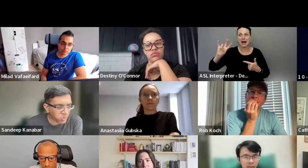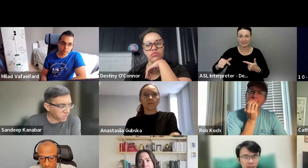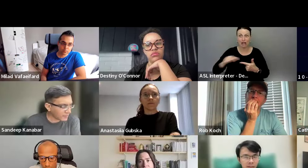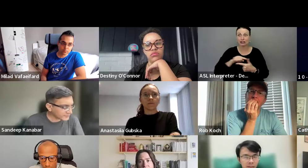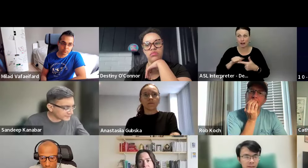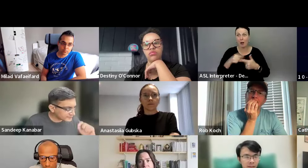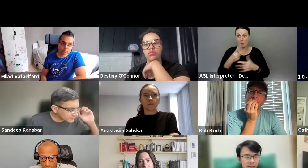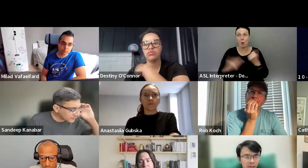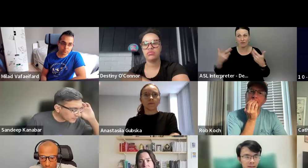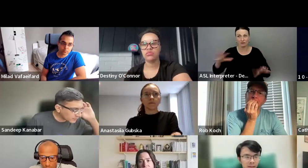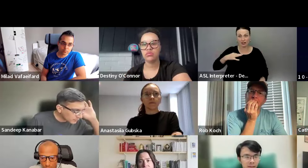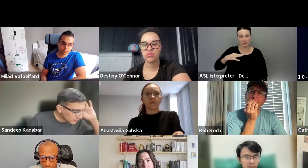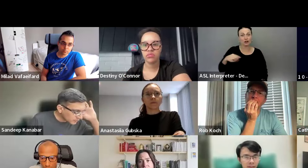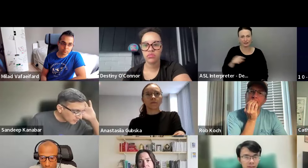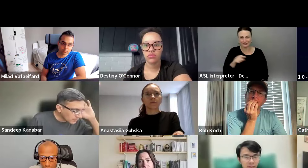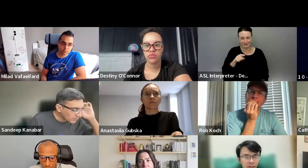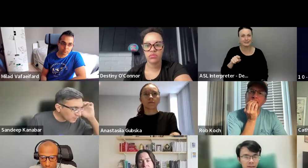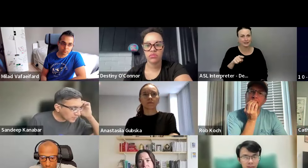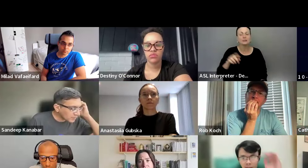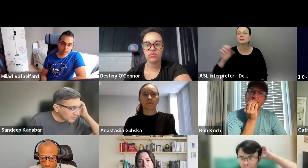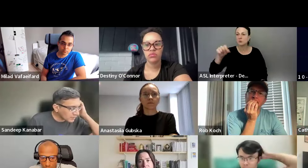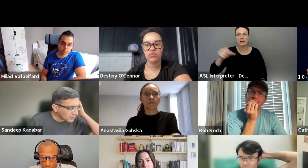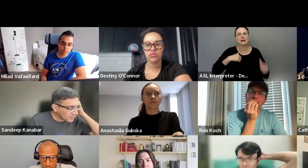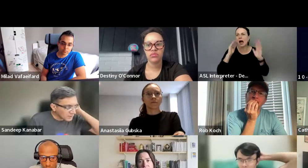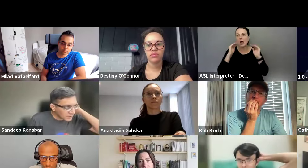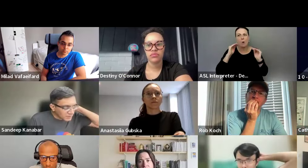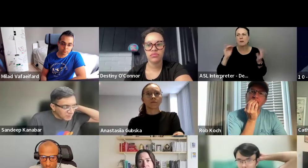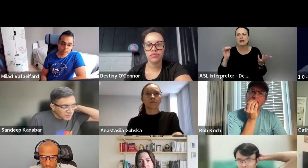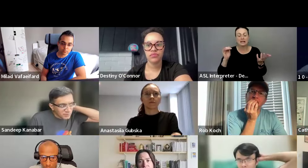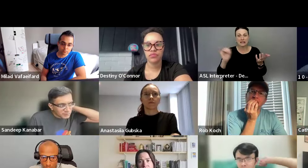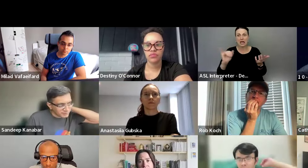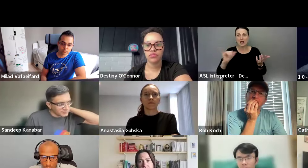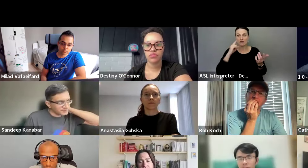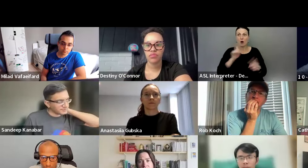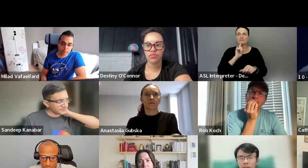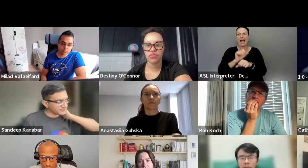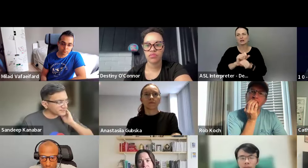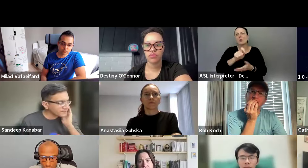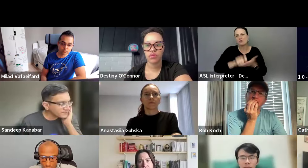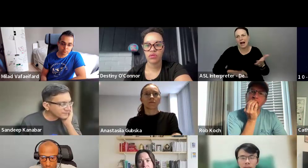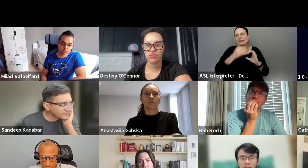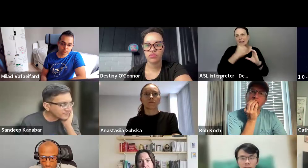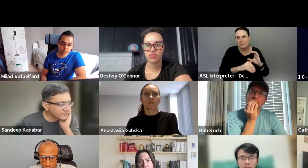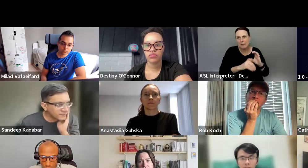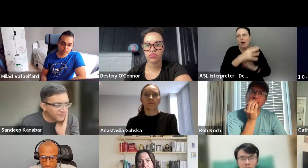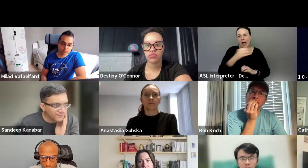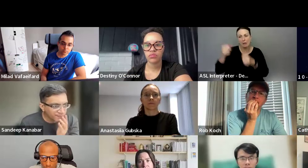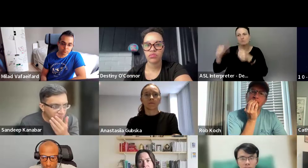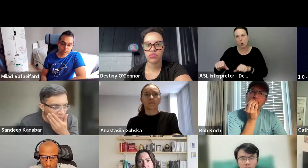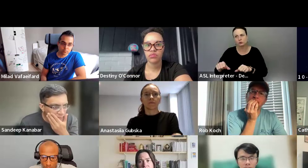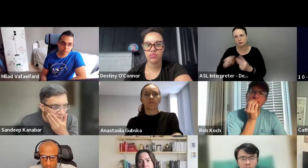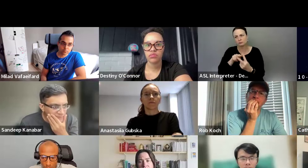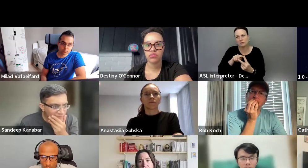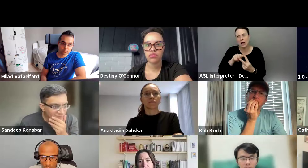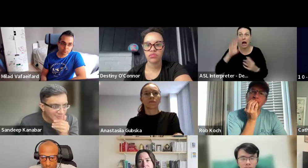so yeah, I hope, like at least for the actual, like writing the email and the, the post, right. I